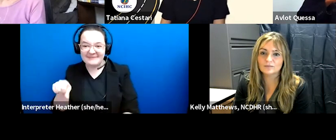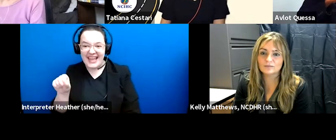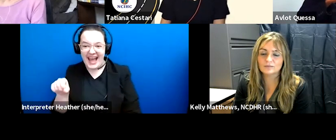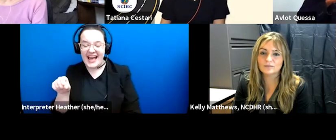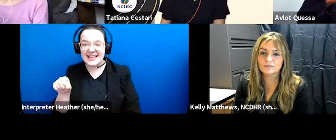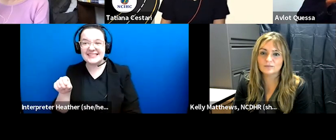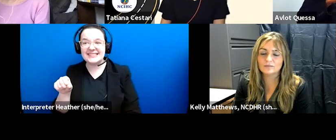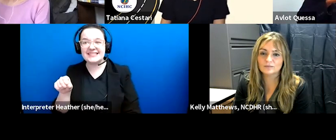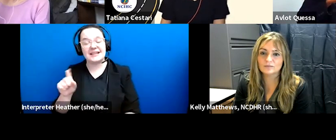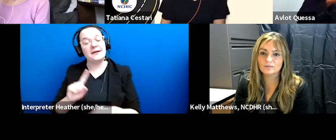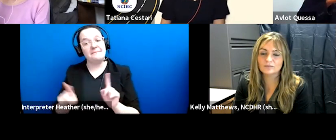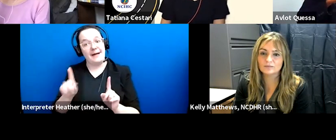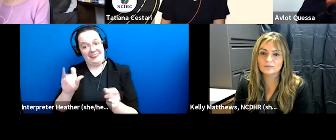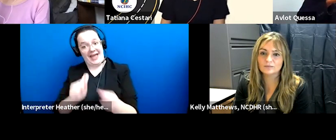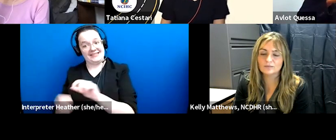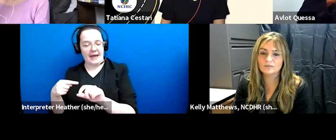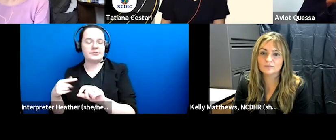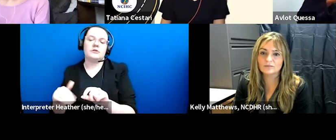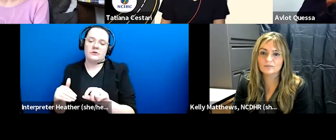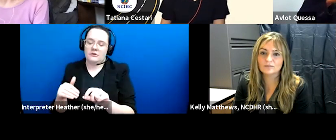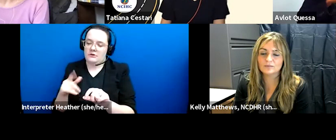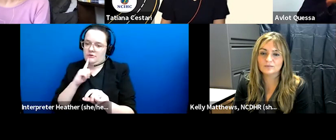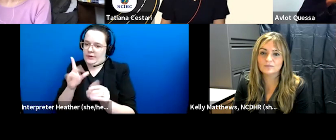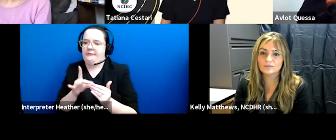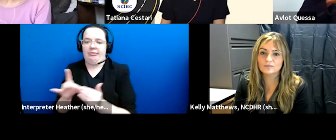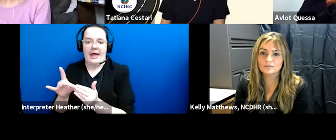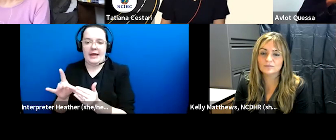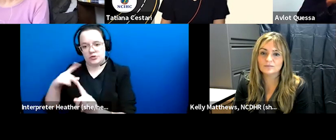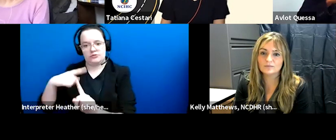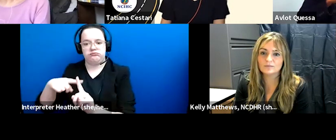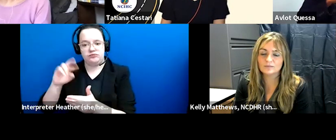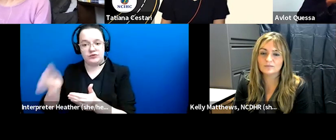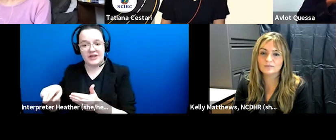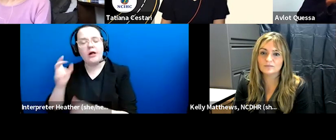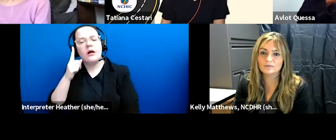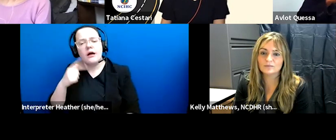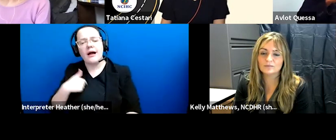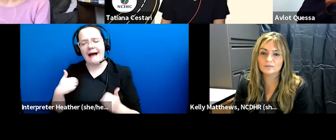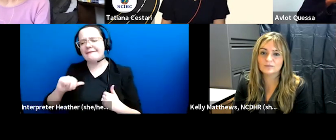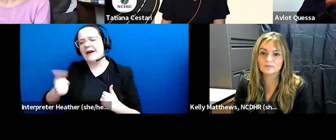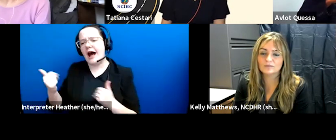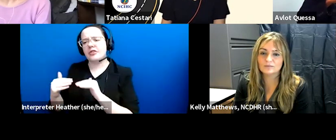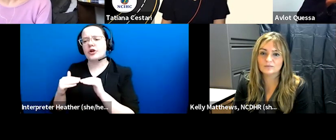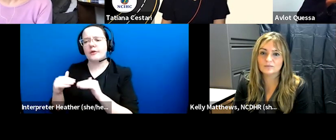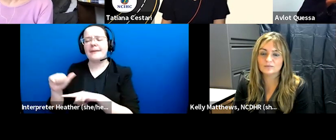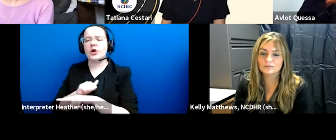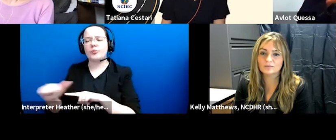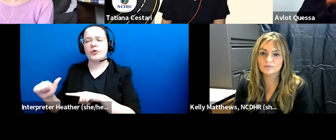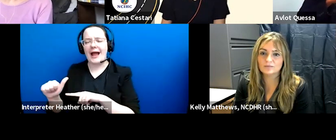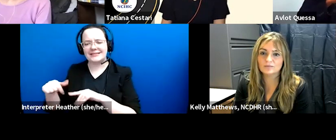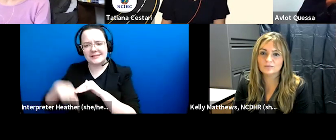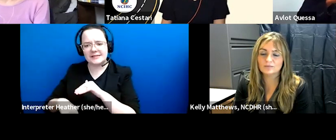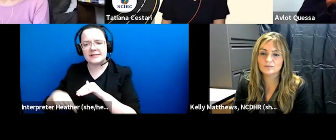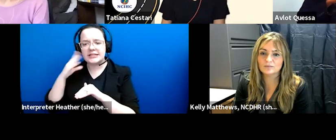absolutely for the best um though i'm not in fan of i have another peer practice intensive i run on the conference interpreting side